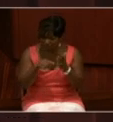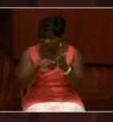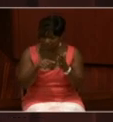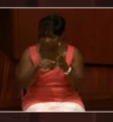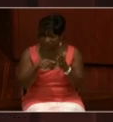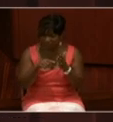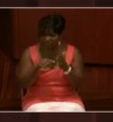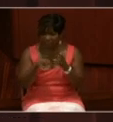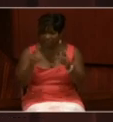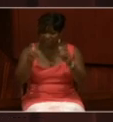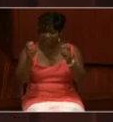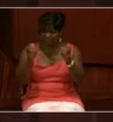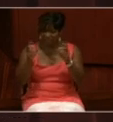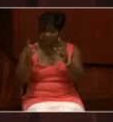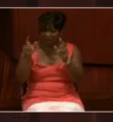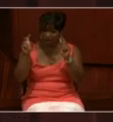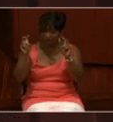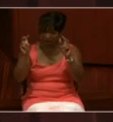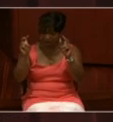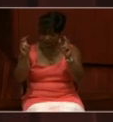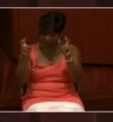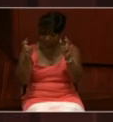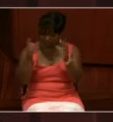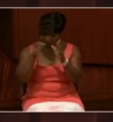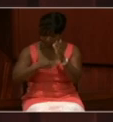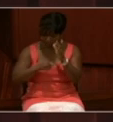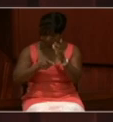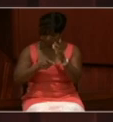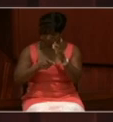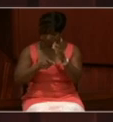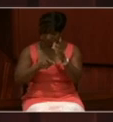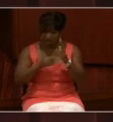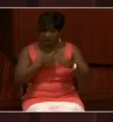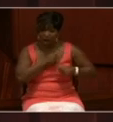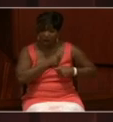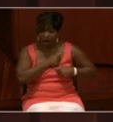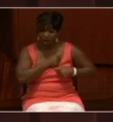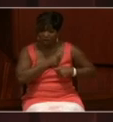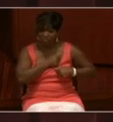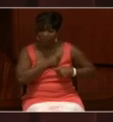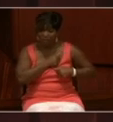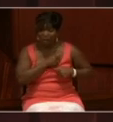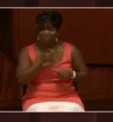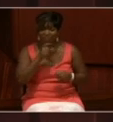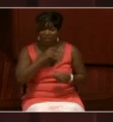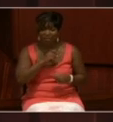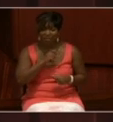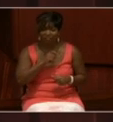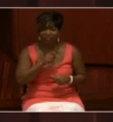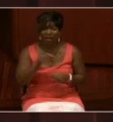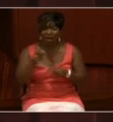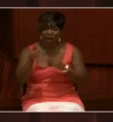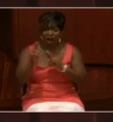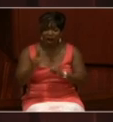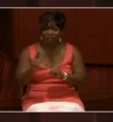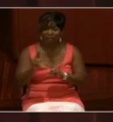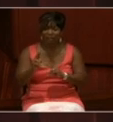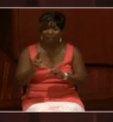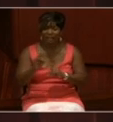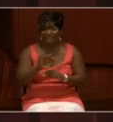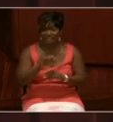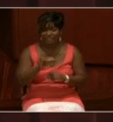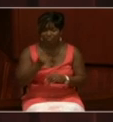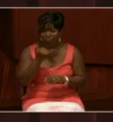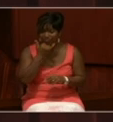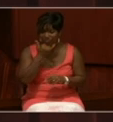The title of my article was the Army Medal of Honor, The First 55 Years. That was a typo on my part. I